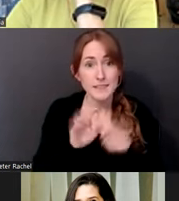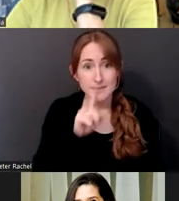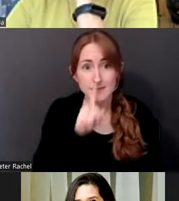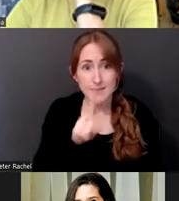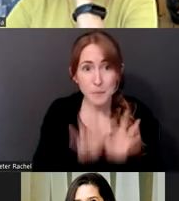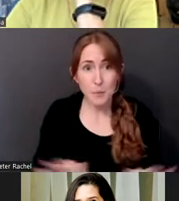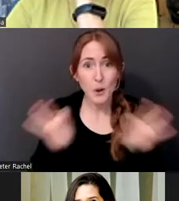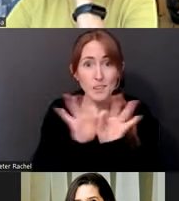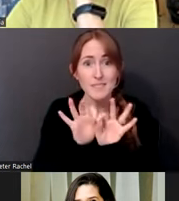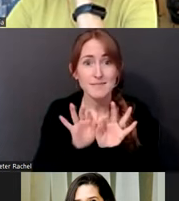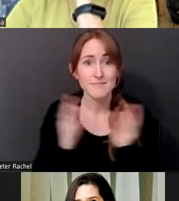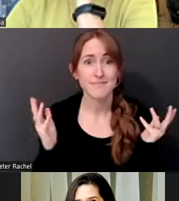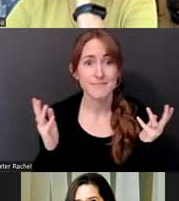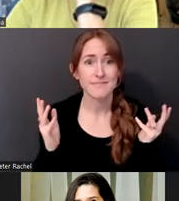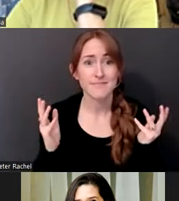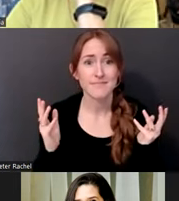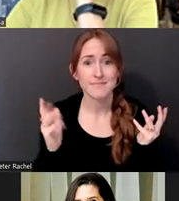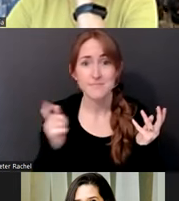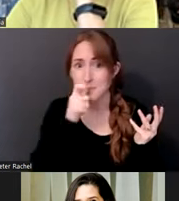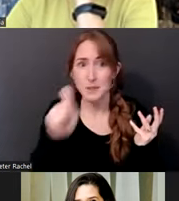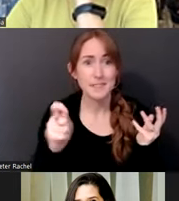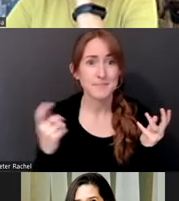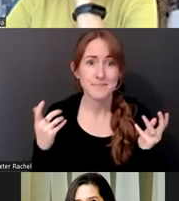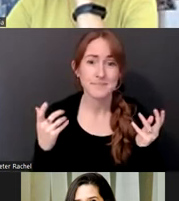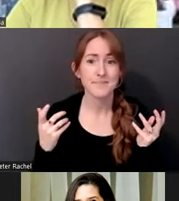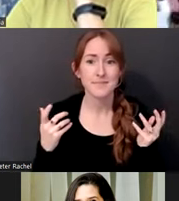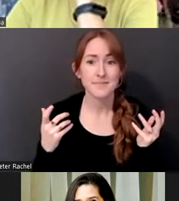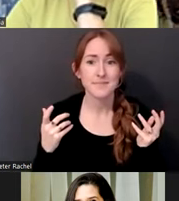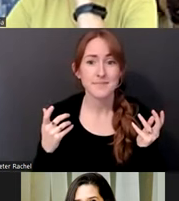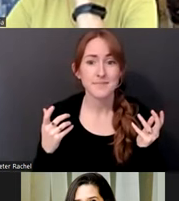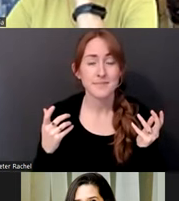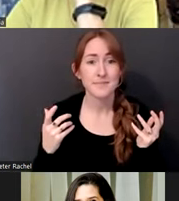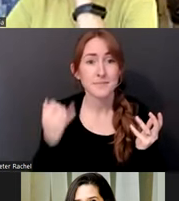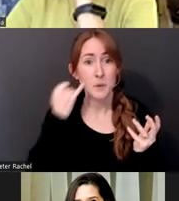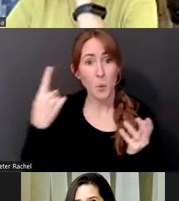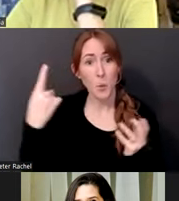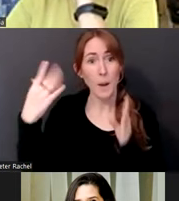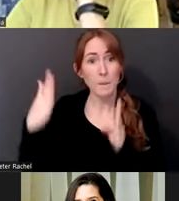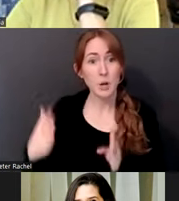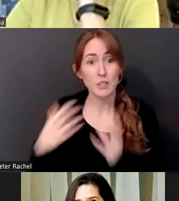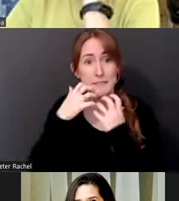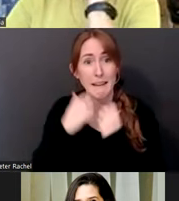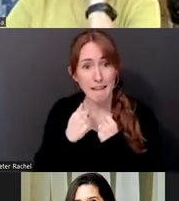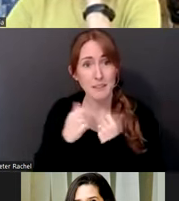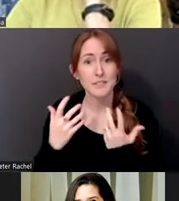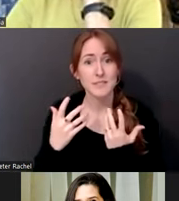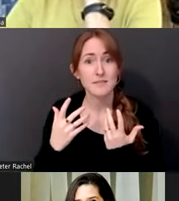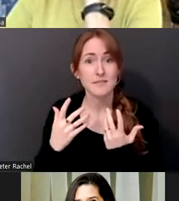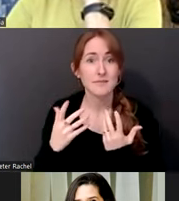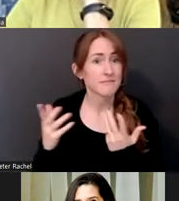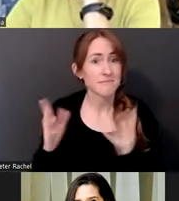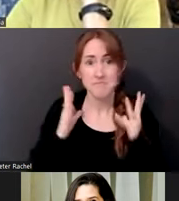the nature of it being done and it being done because someone cares about it somewhat wants their story to be told and be a very privileged to be able to do that.